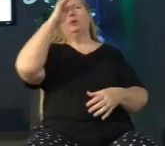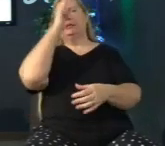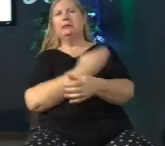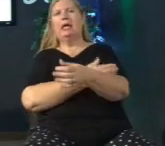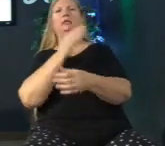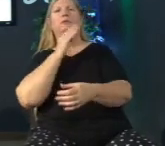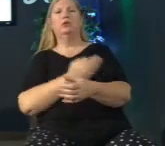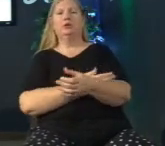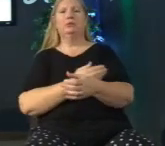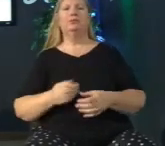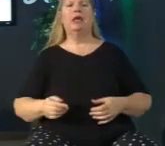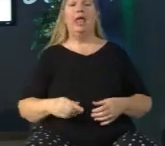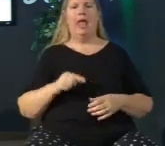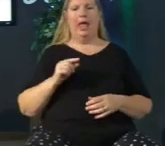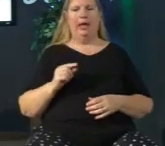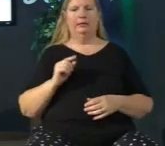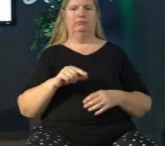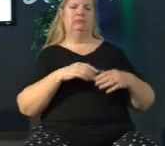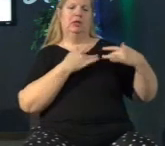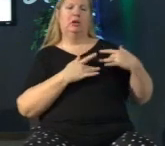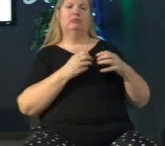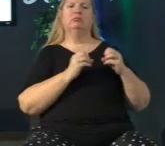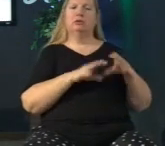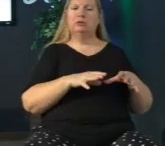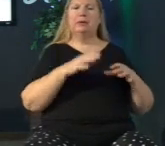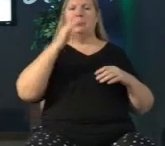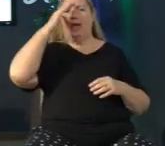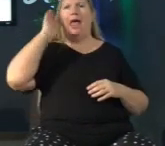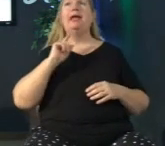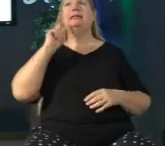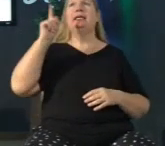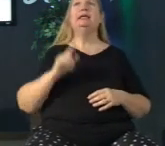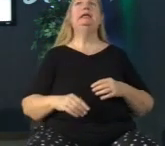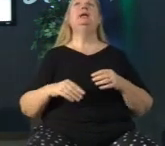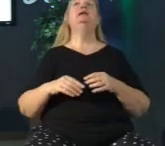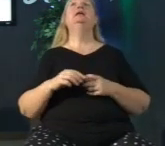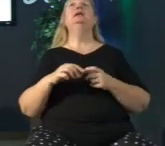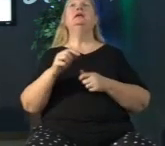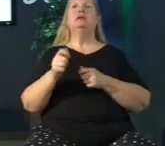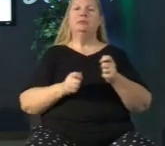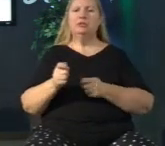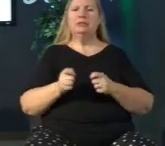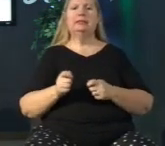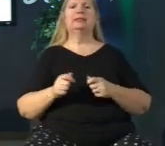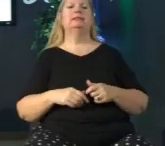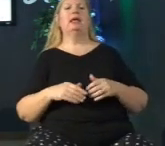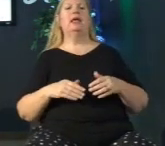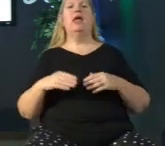when he rebukes you because the lord disciplines those he loves and he punishes everyone he accepts as a son